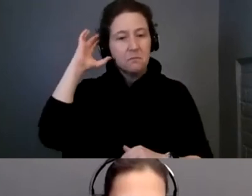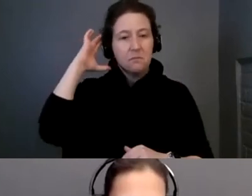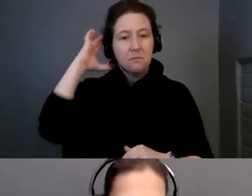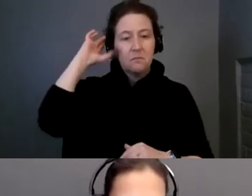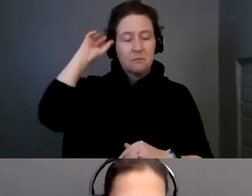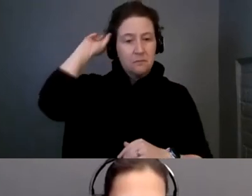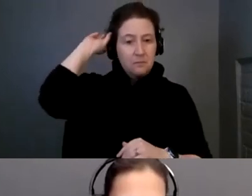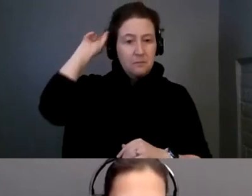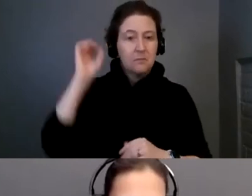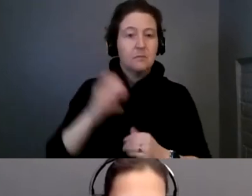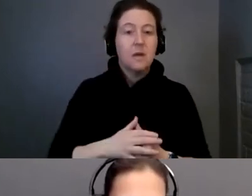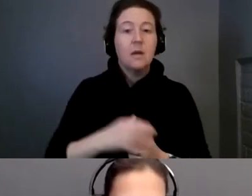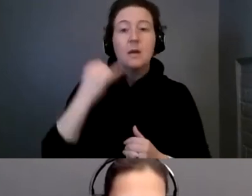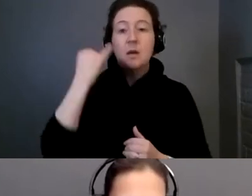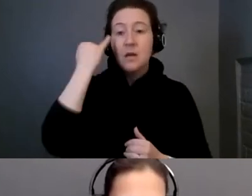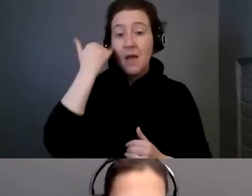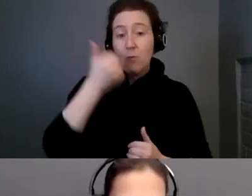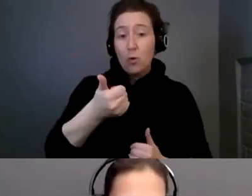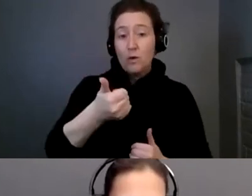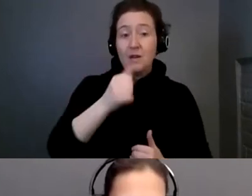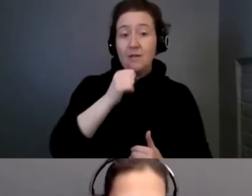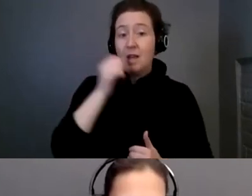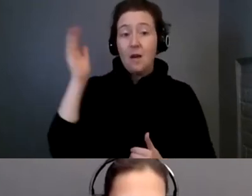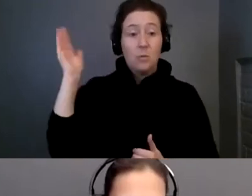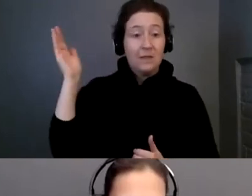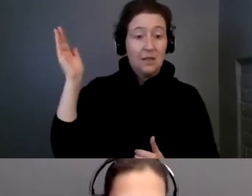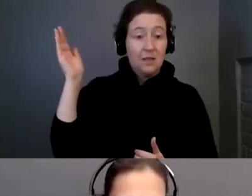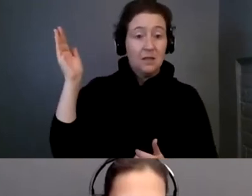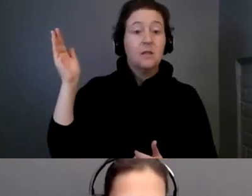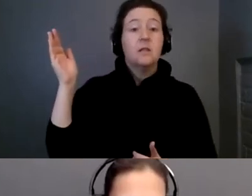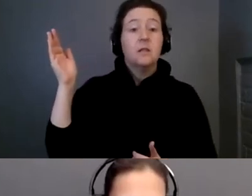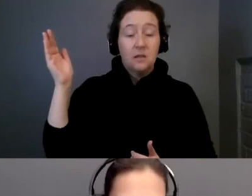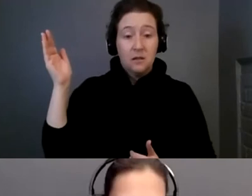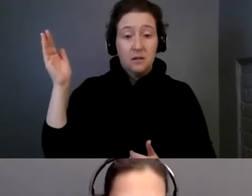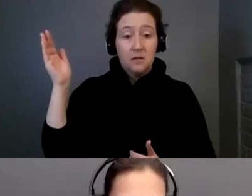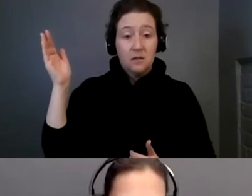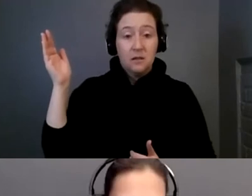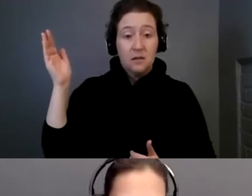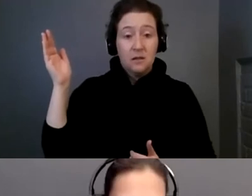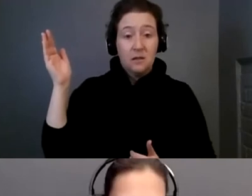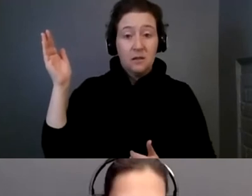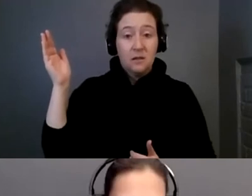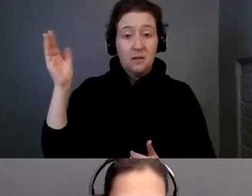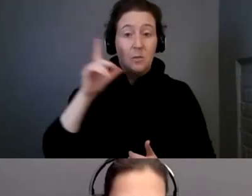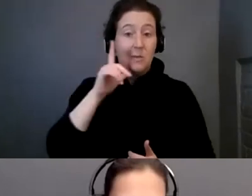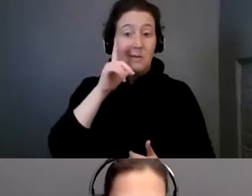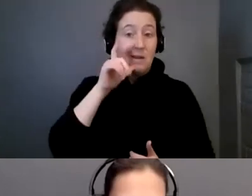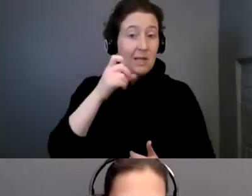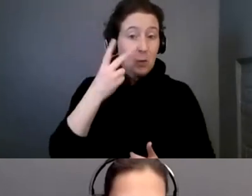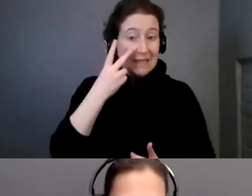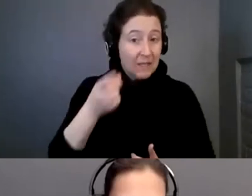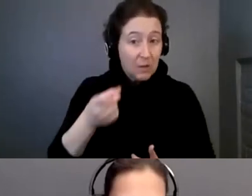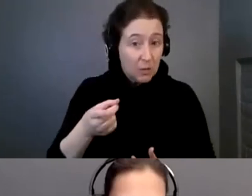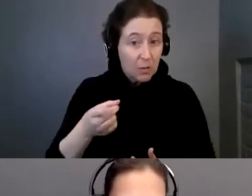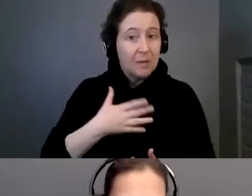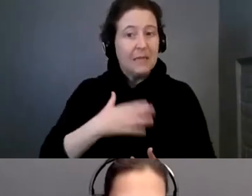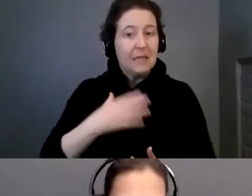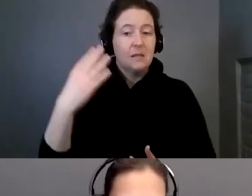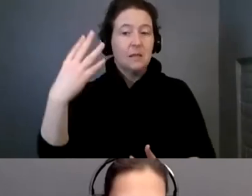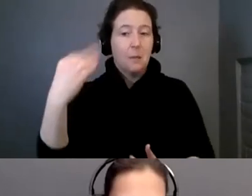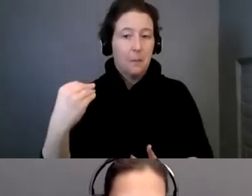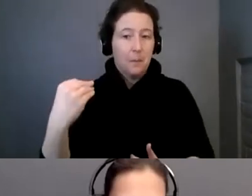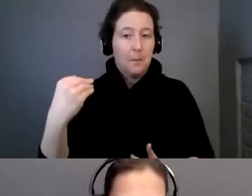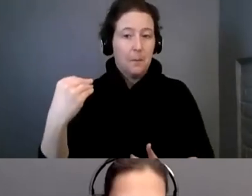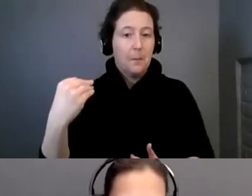When you're not speaking and we don't need to see you, please turn your camera